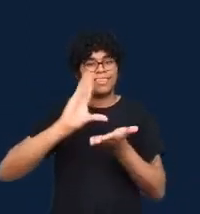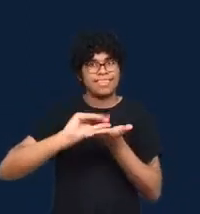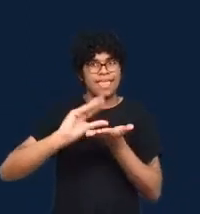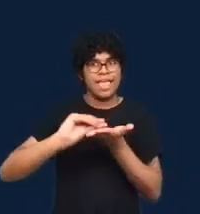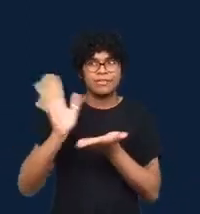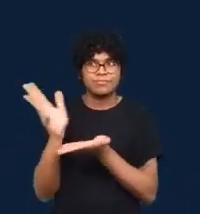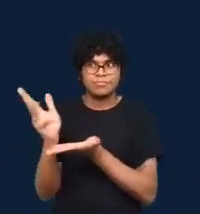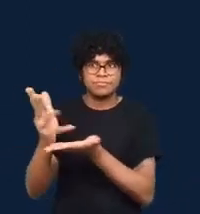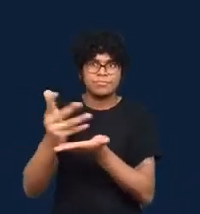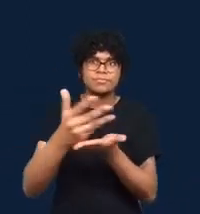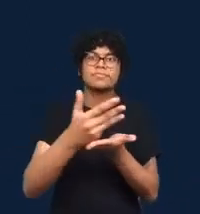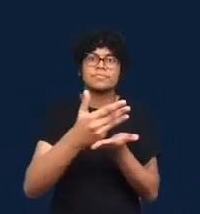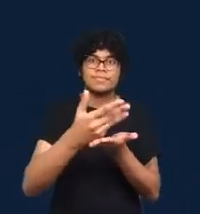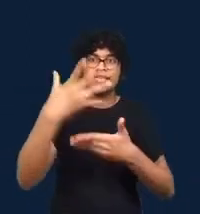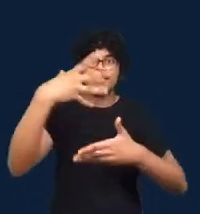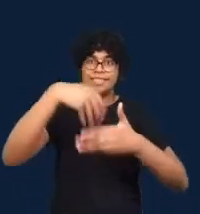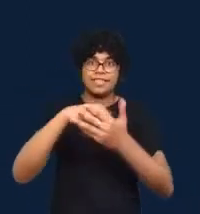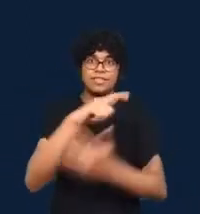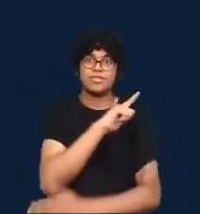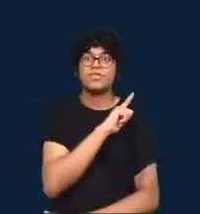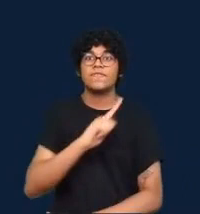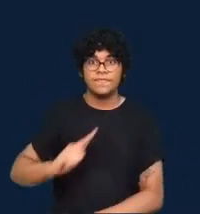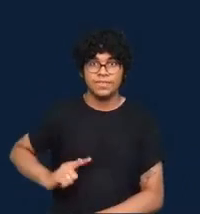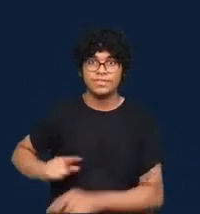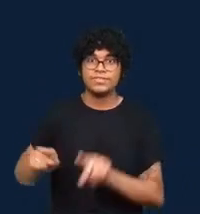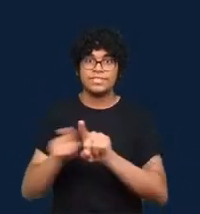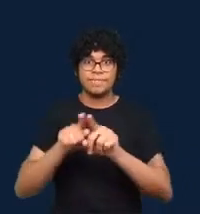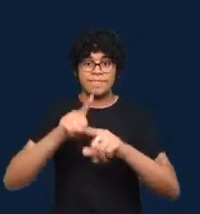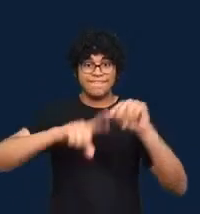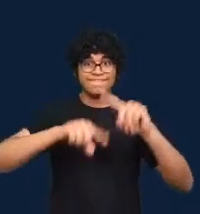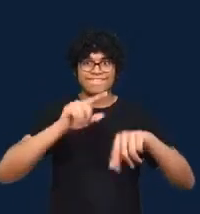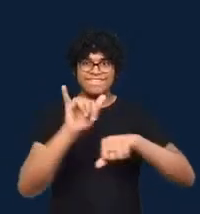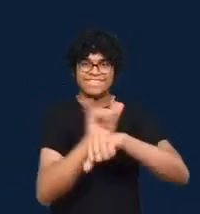of tools to clean, analyze and visualize data.